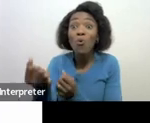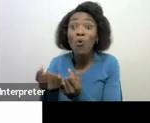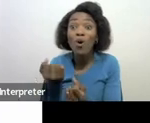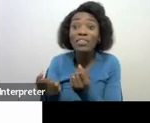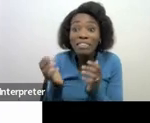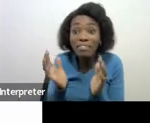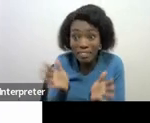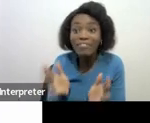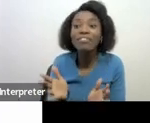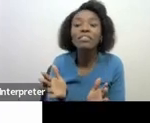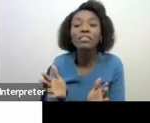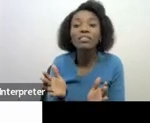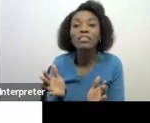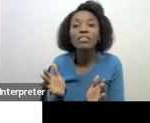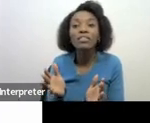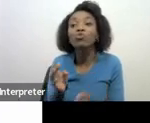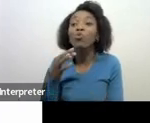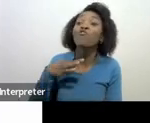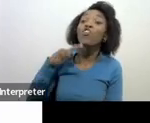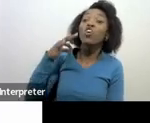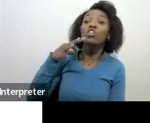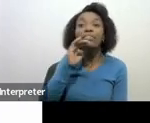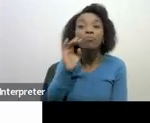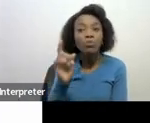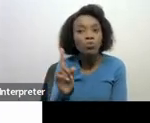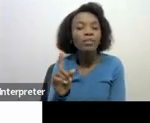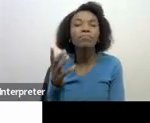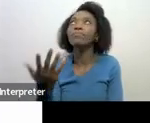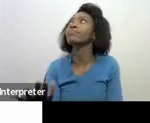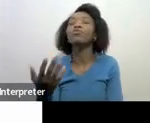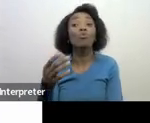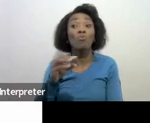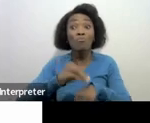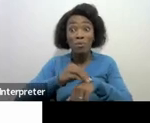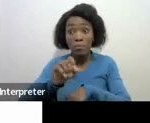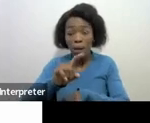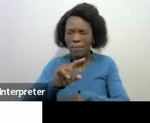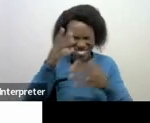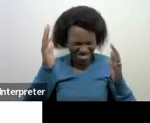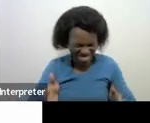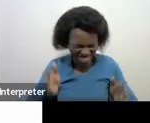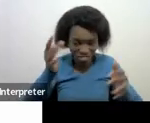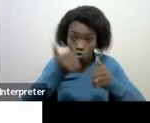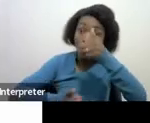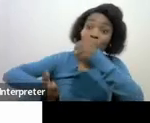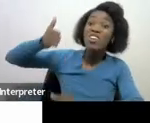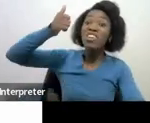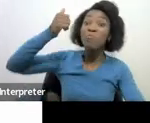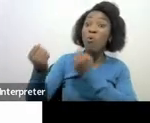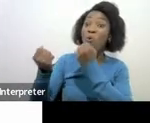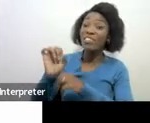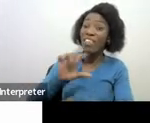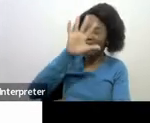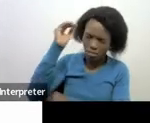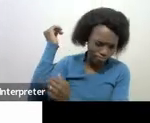several times on what voluntary means this issue has actually reached Supreme Court of South Africa when when Supreme